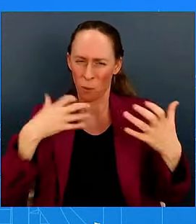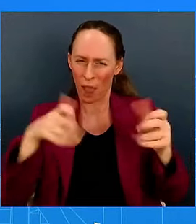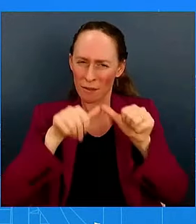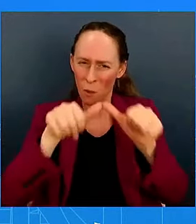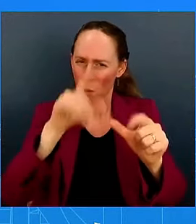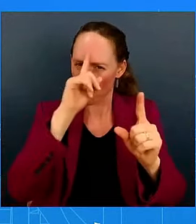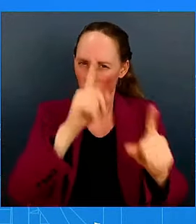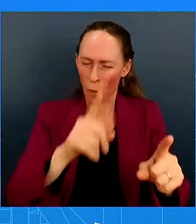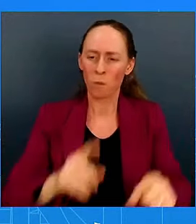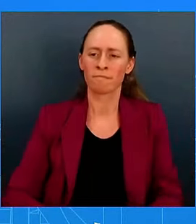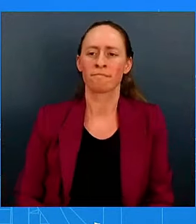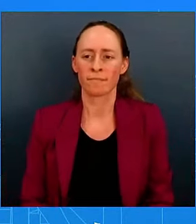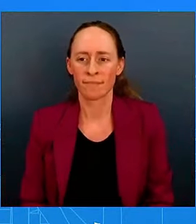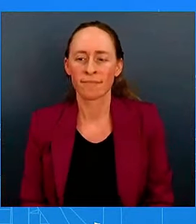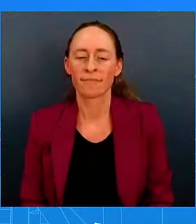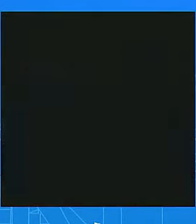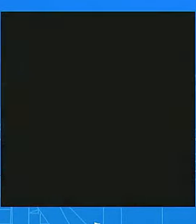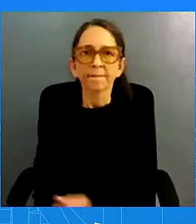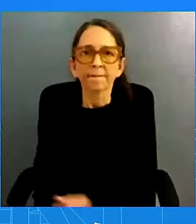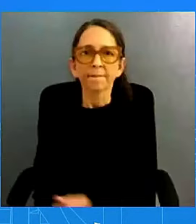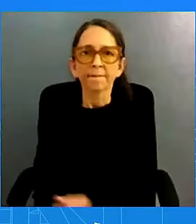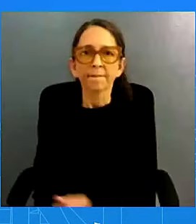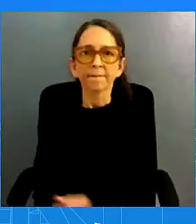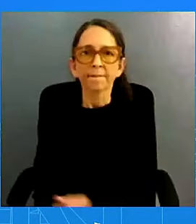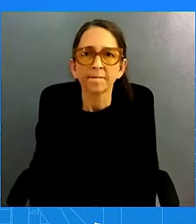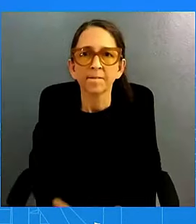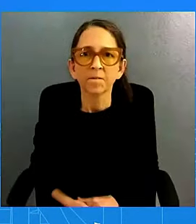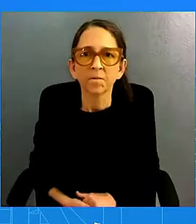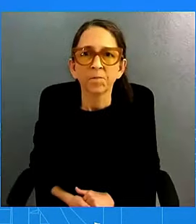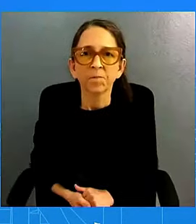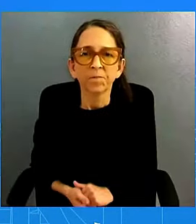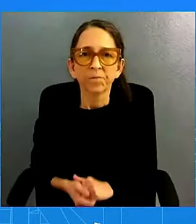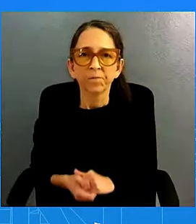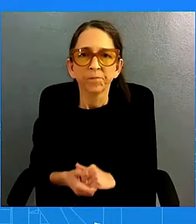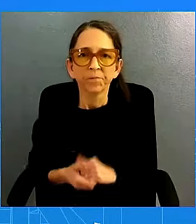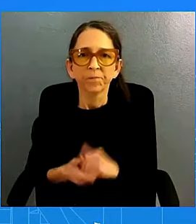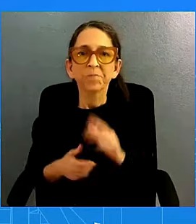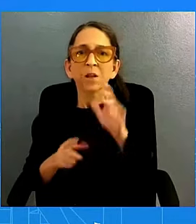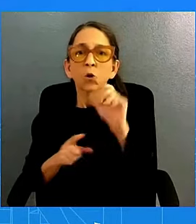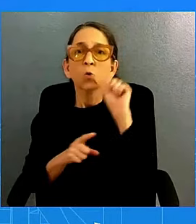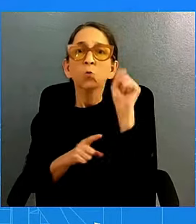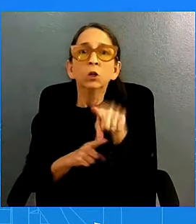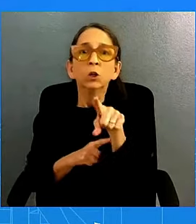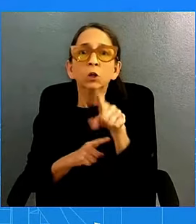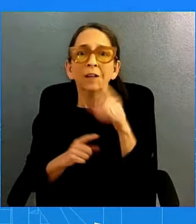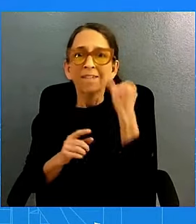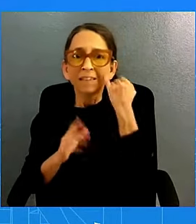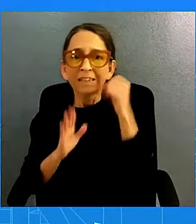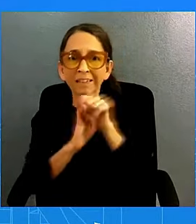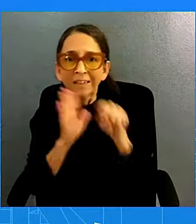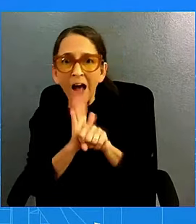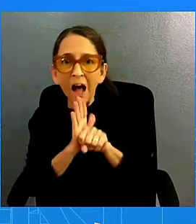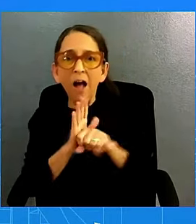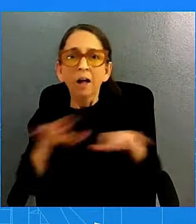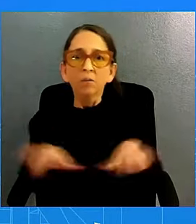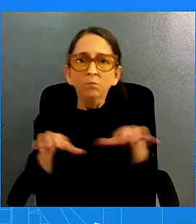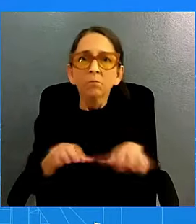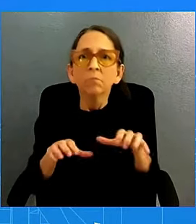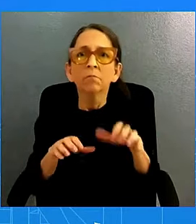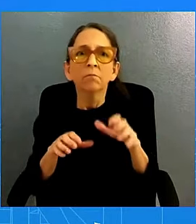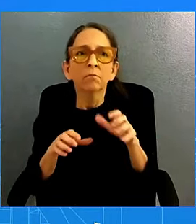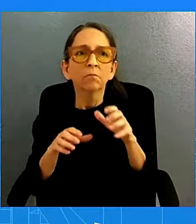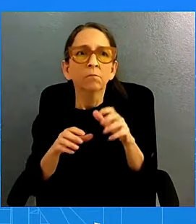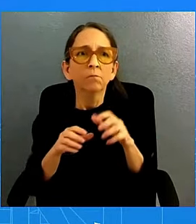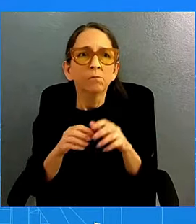If a state actor was involved in any way in what took place in Lebanon, is that acceptable behavior